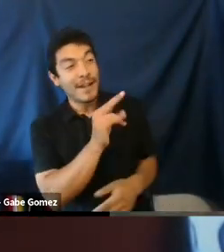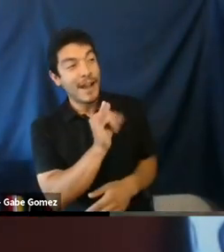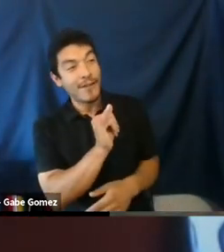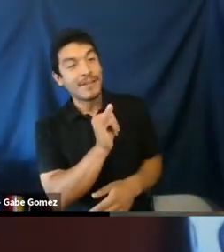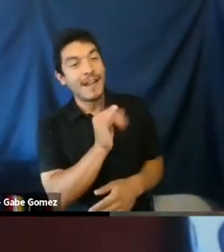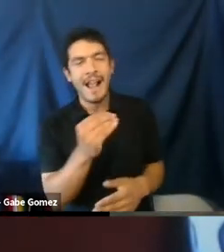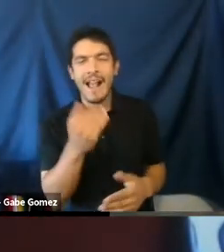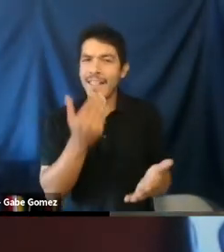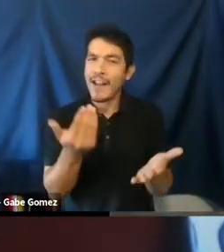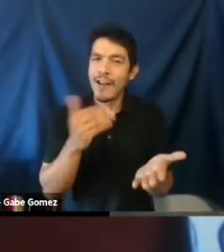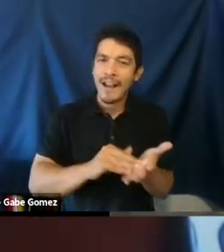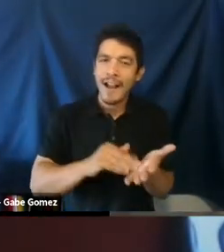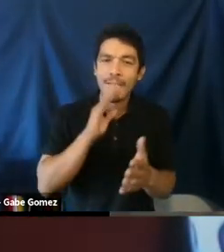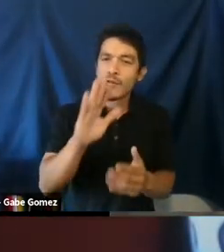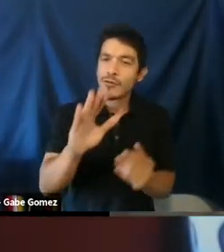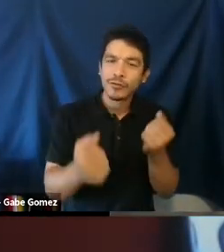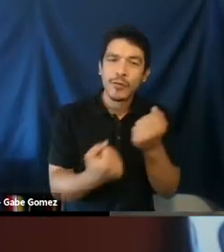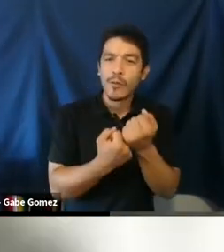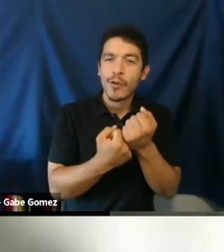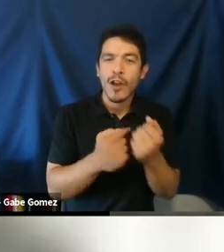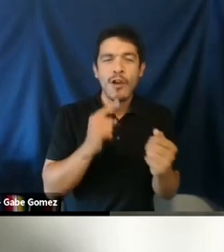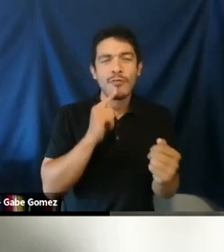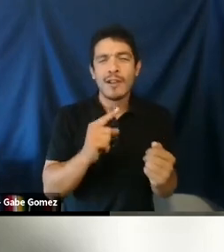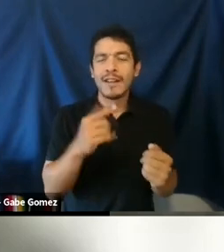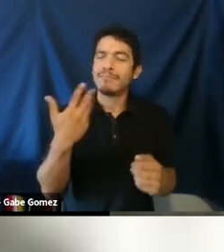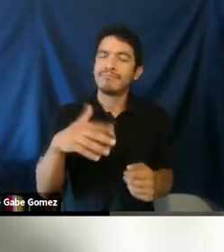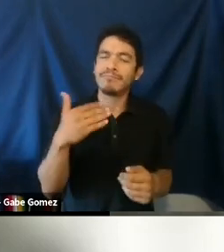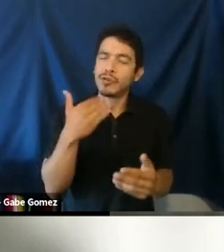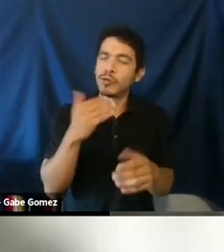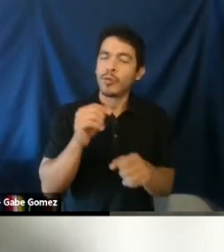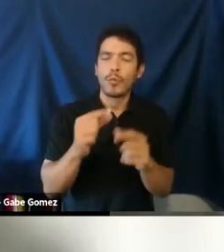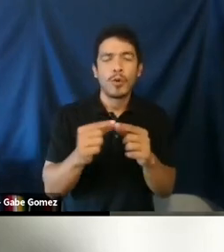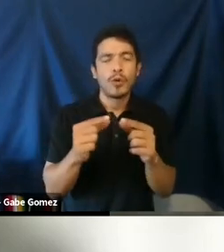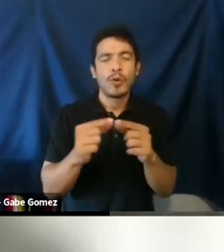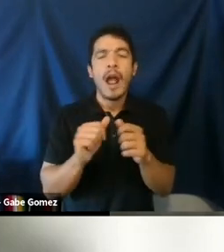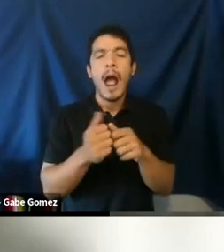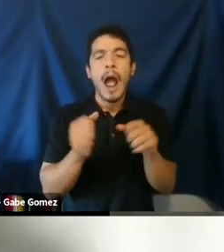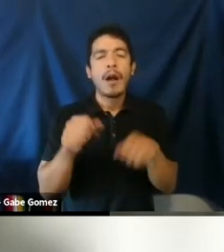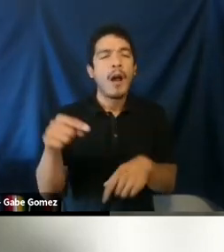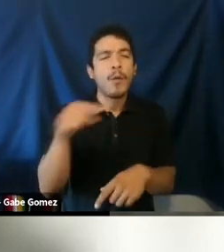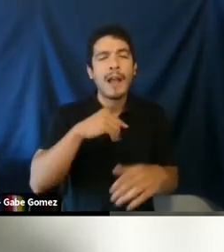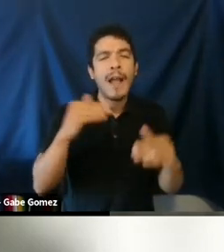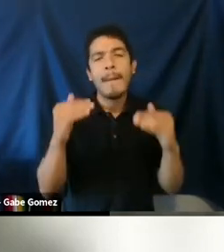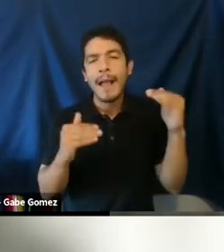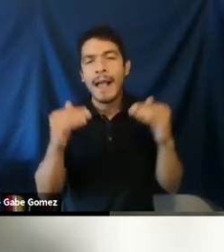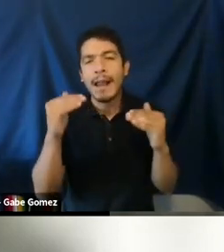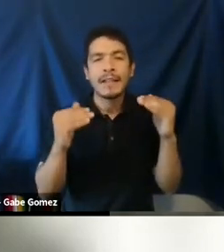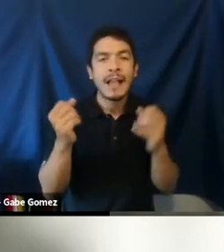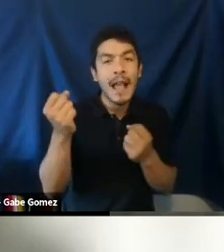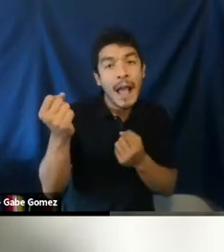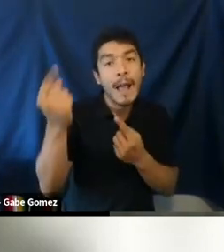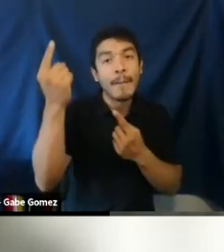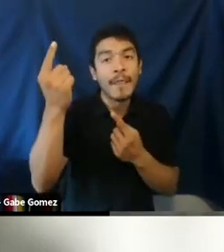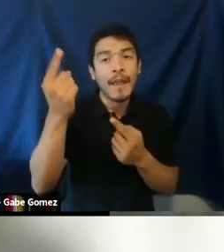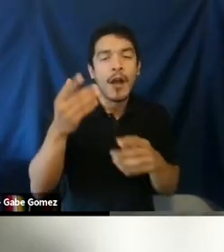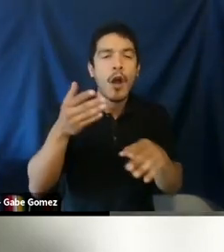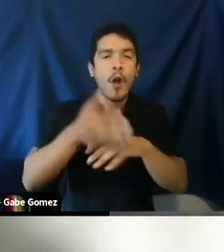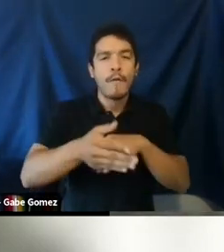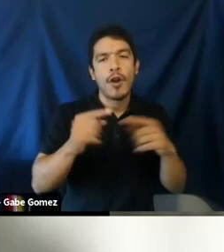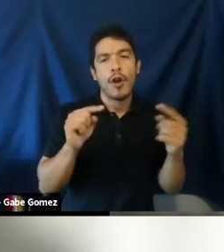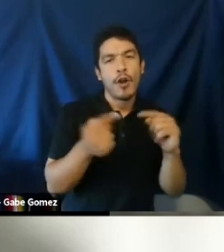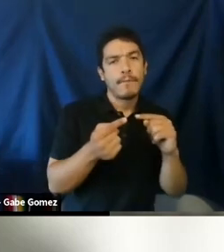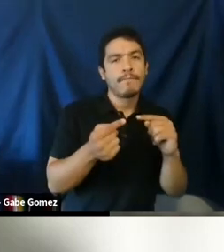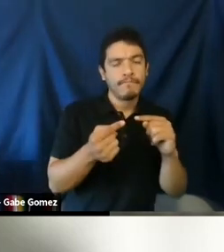results. So back to you, Madeline. Thank you so much, Gary, and thank you again for all of your support. And those are really sage words.